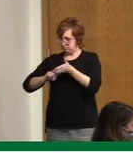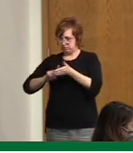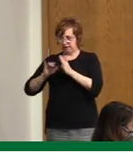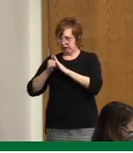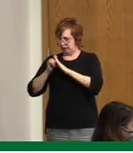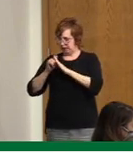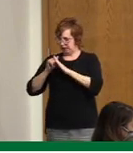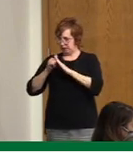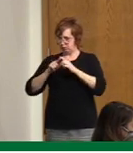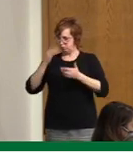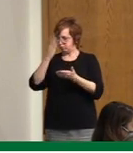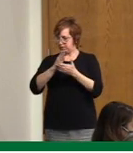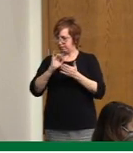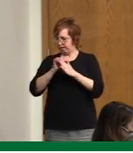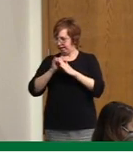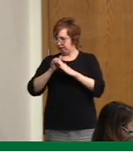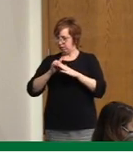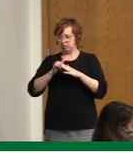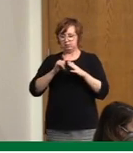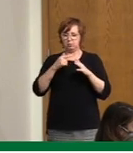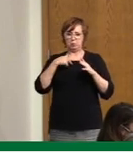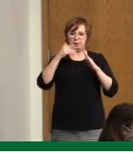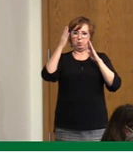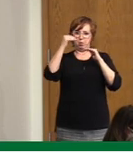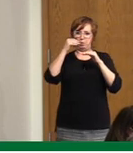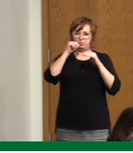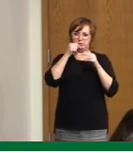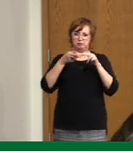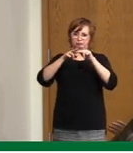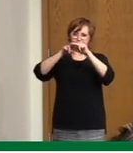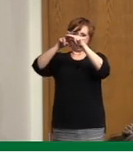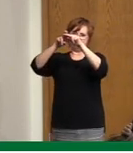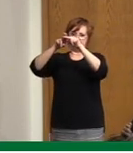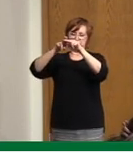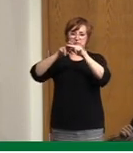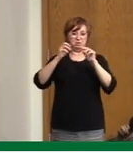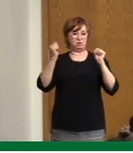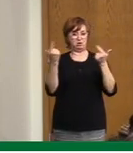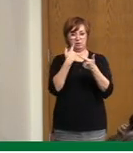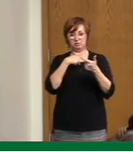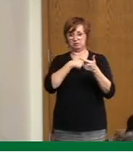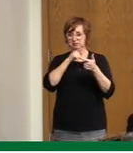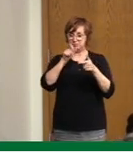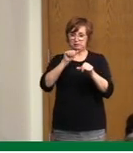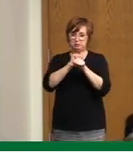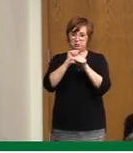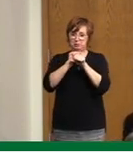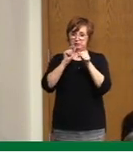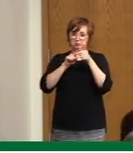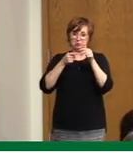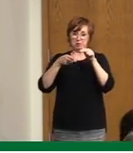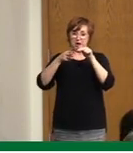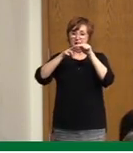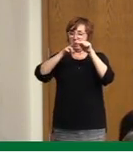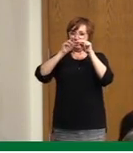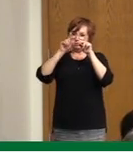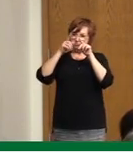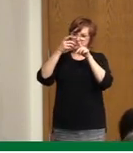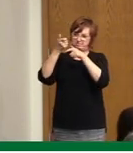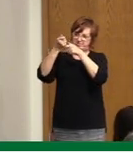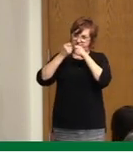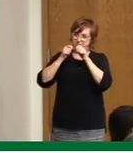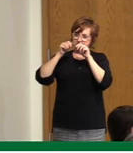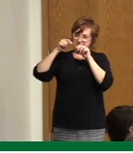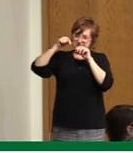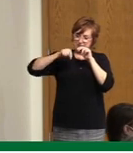you know, keep bending the curve down. This really shows us where, you know, it compares us with different provinces. right